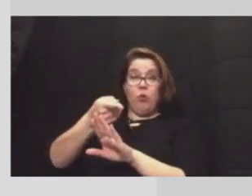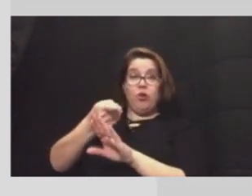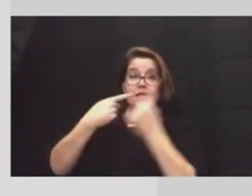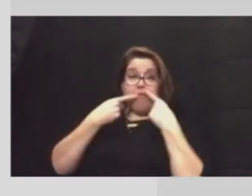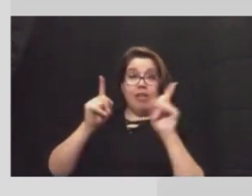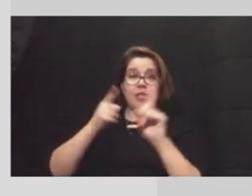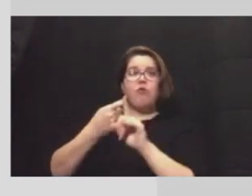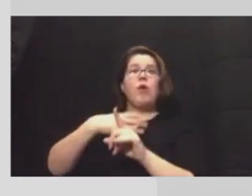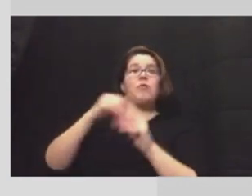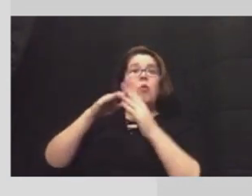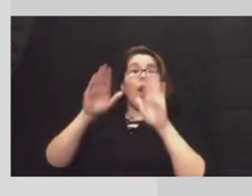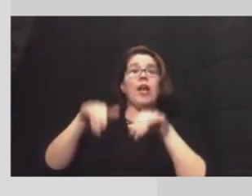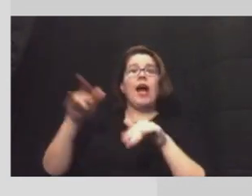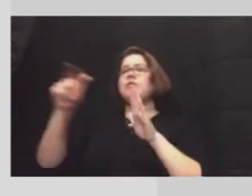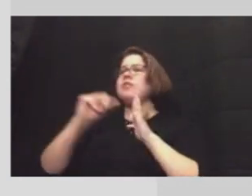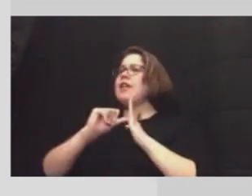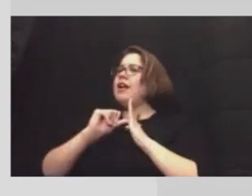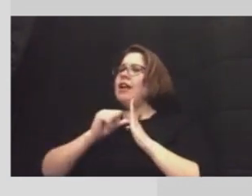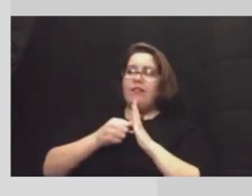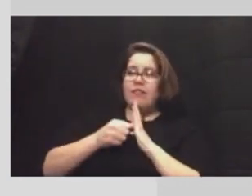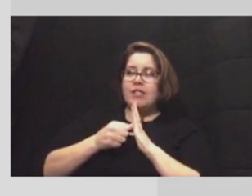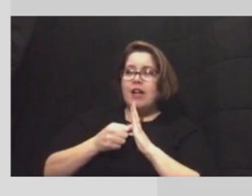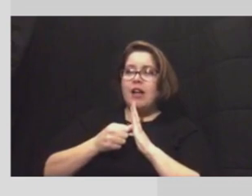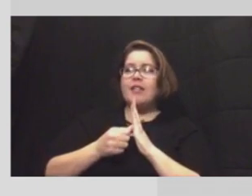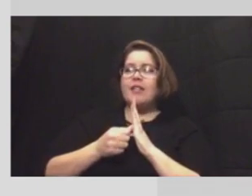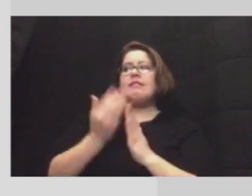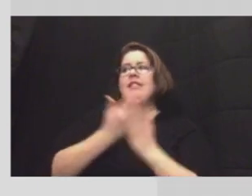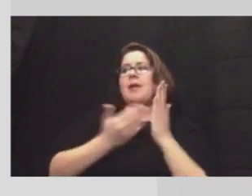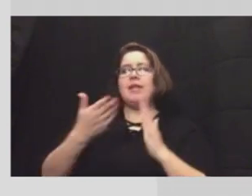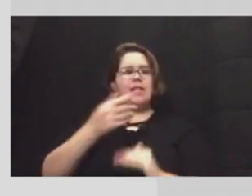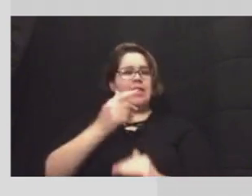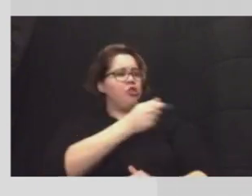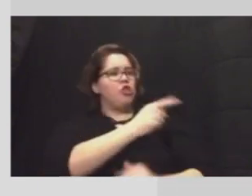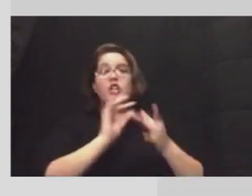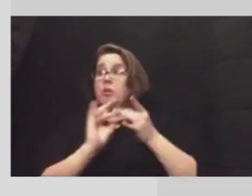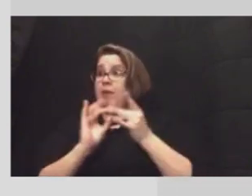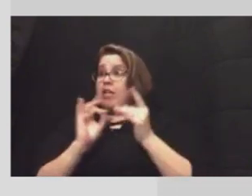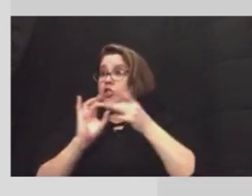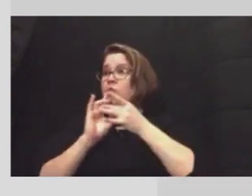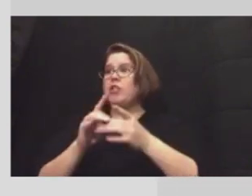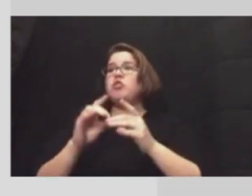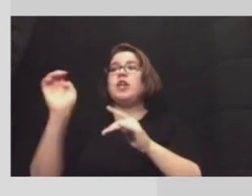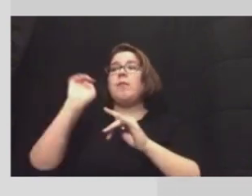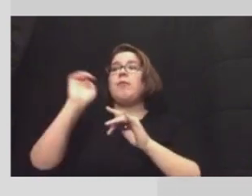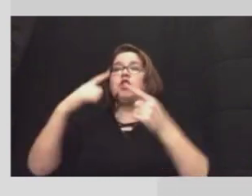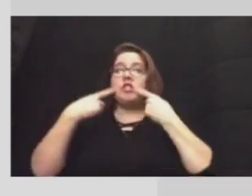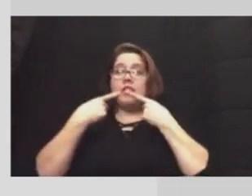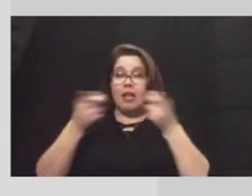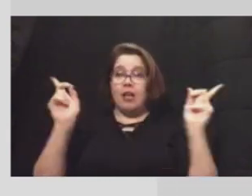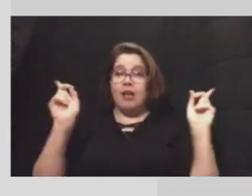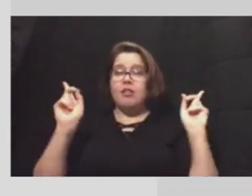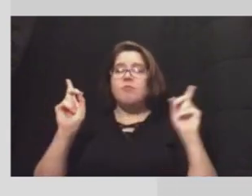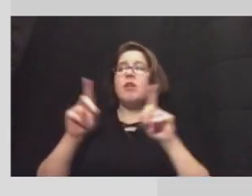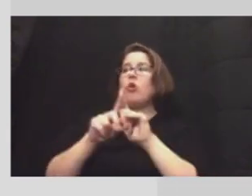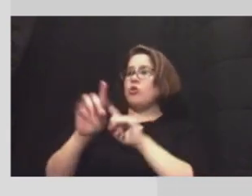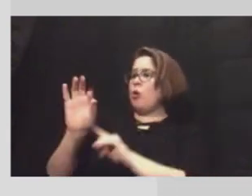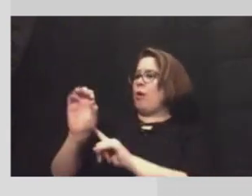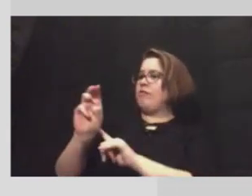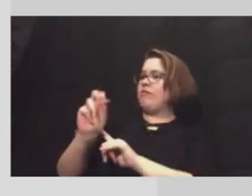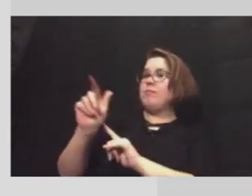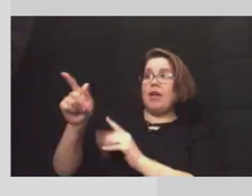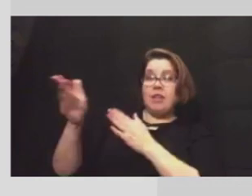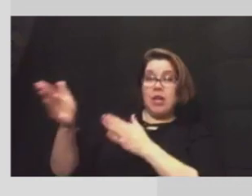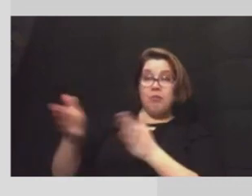white house that reiterated um some of the things that the judge mentioned about the emergency declaration and fema's intent from the